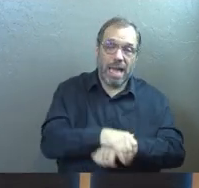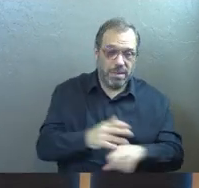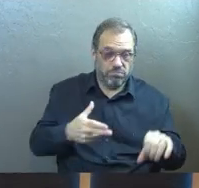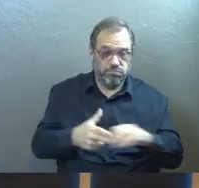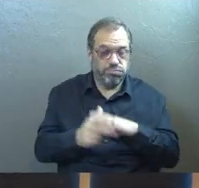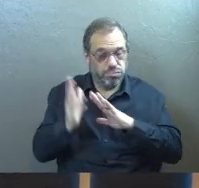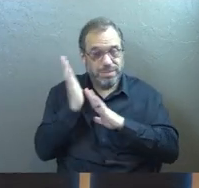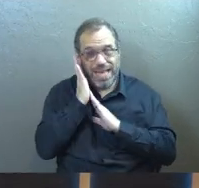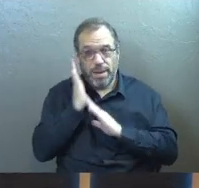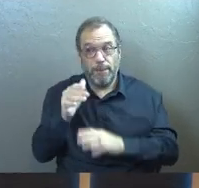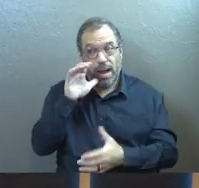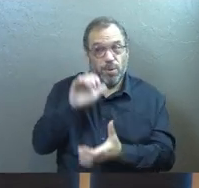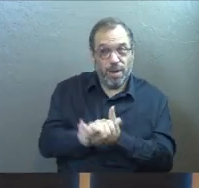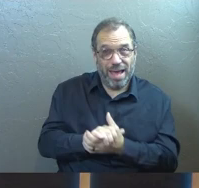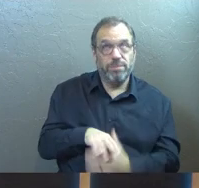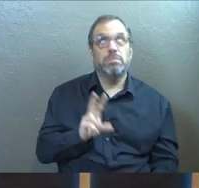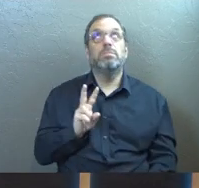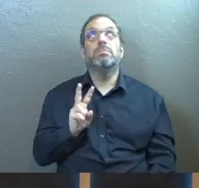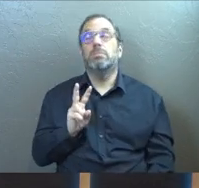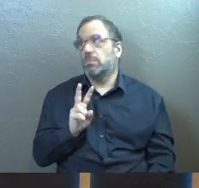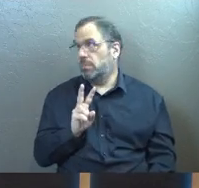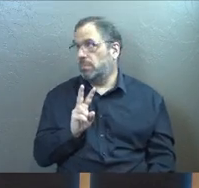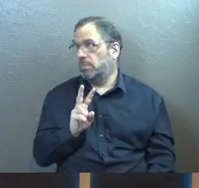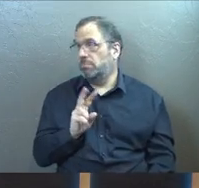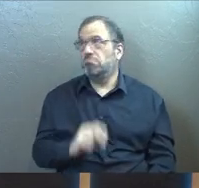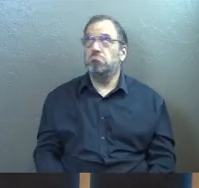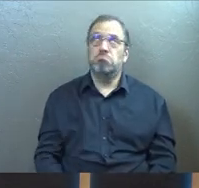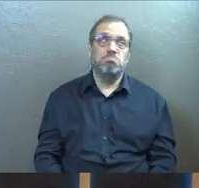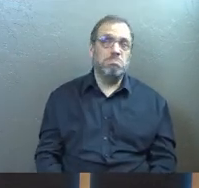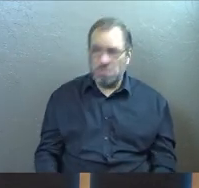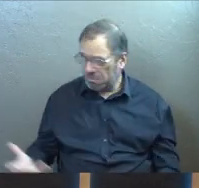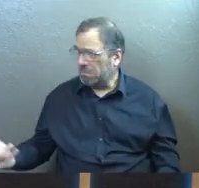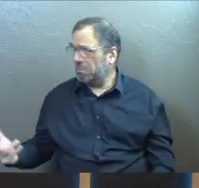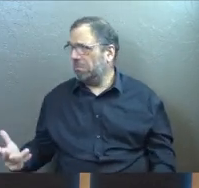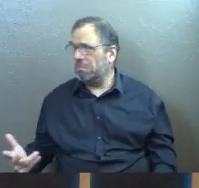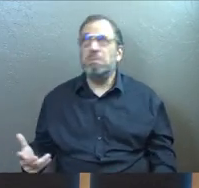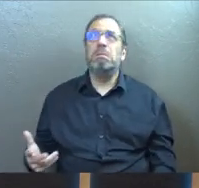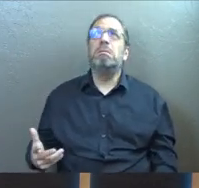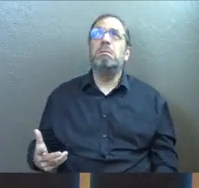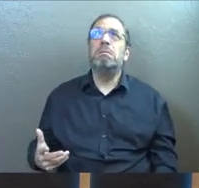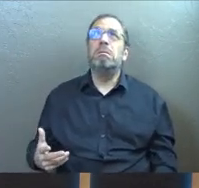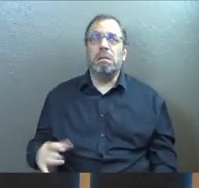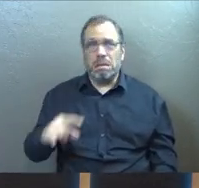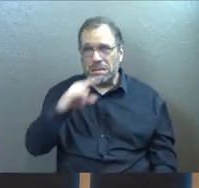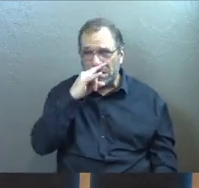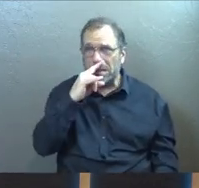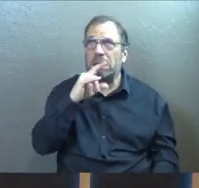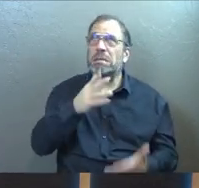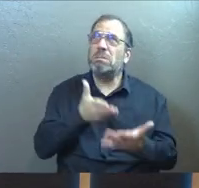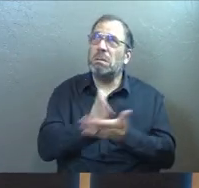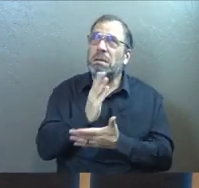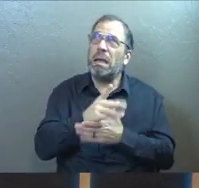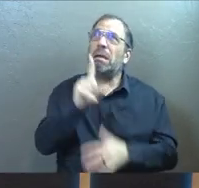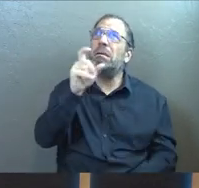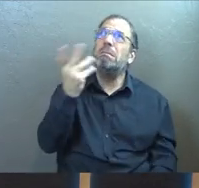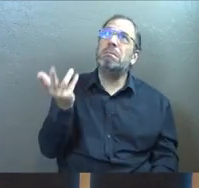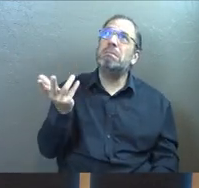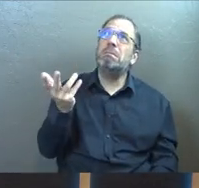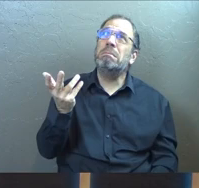going to bed at night and Linda and I are staring at the ceiling, sometimes with tears in our eyes saying, God, are our kids going to be okay?